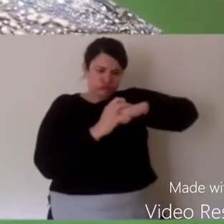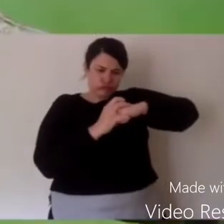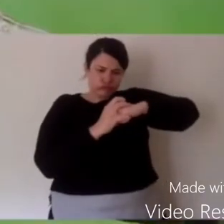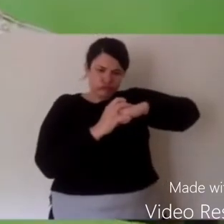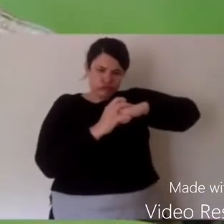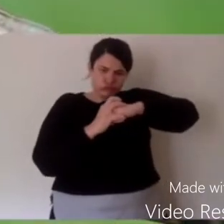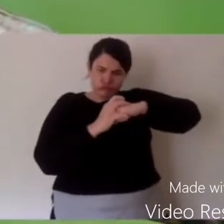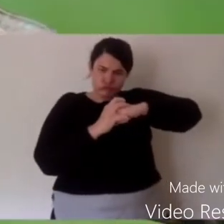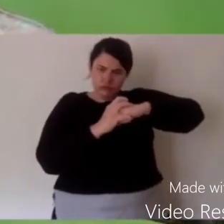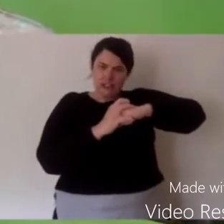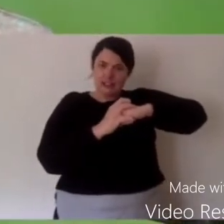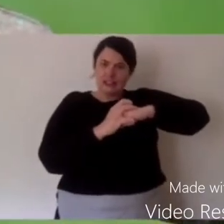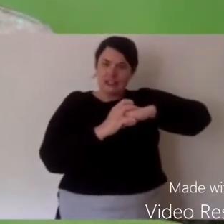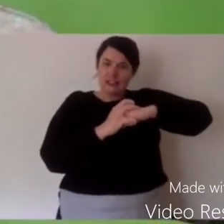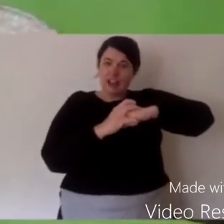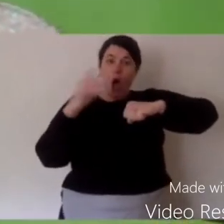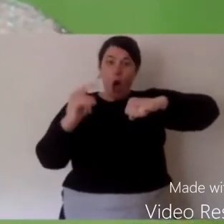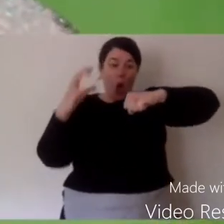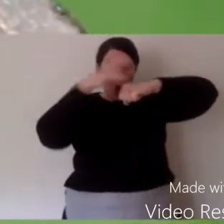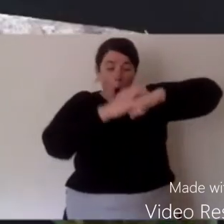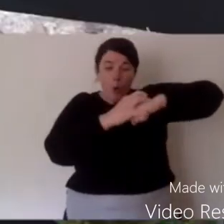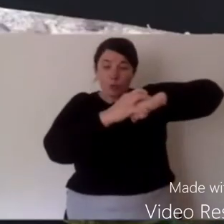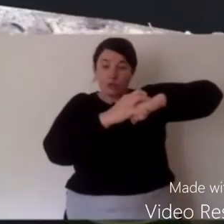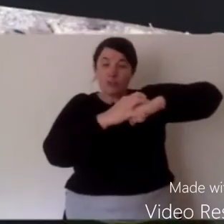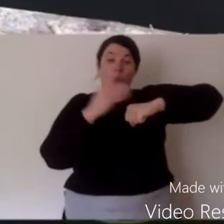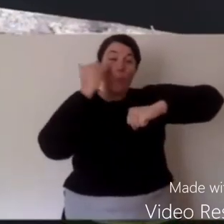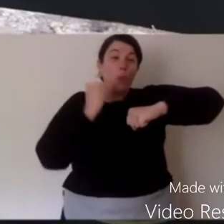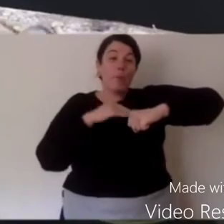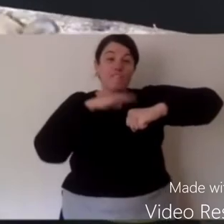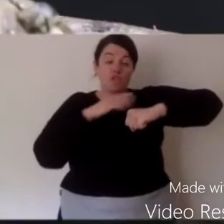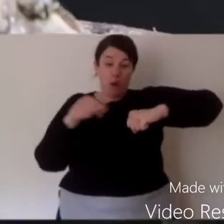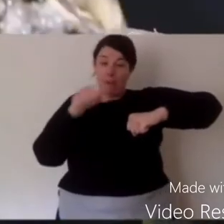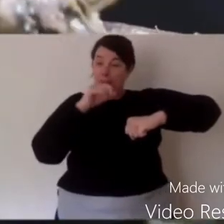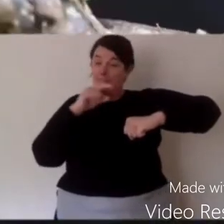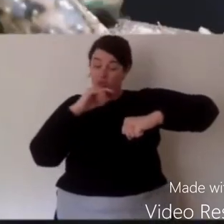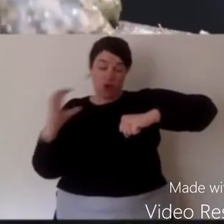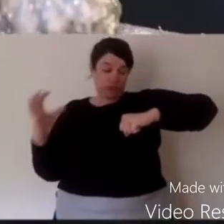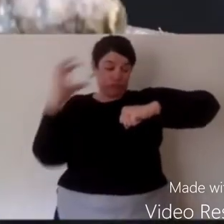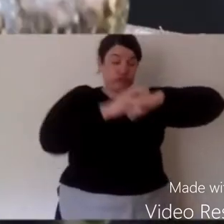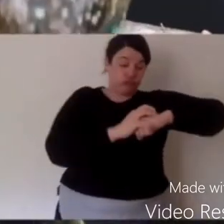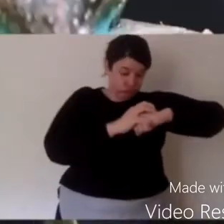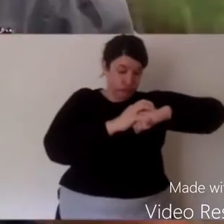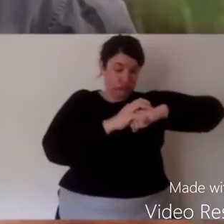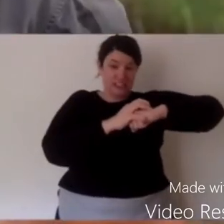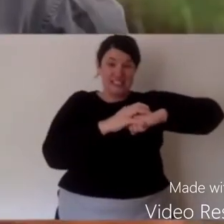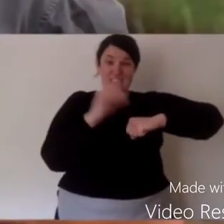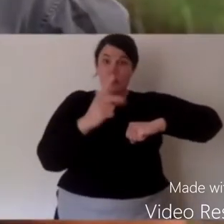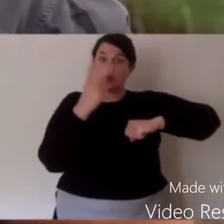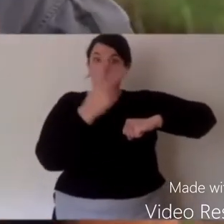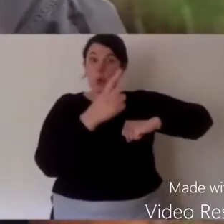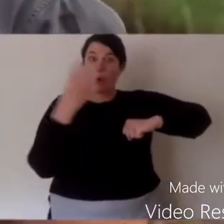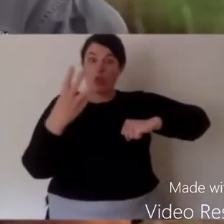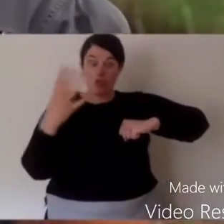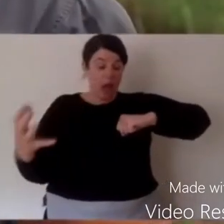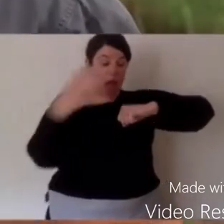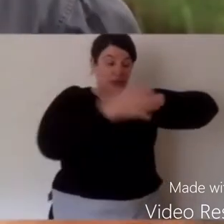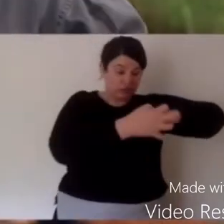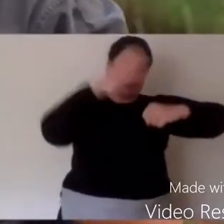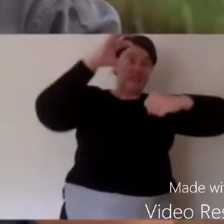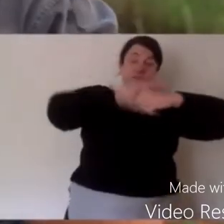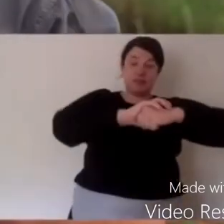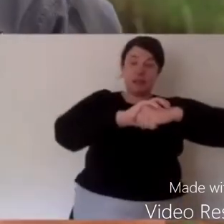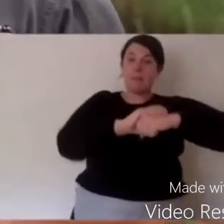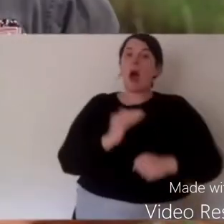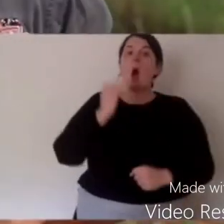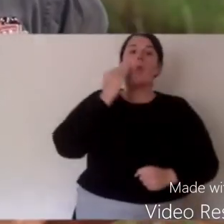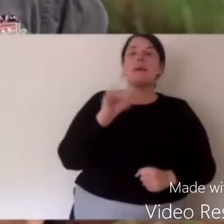here on his thumb. It's like a bit of sandpaper. And he holds on to the female, and he holds on tight. Sometimes two or three males will try